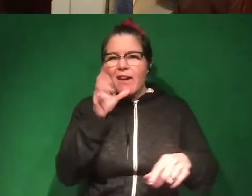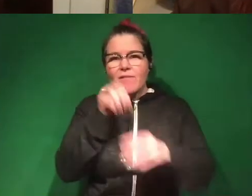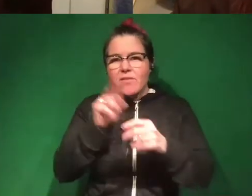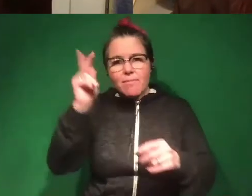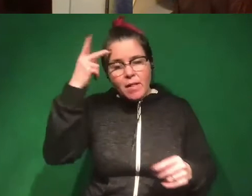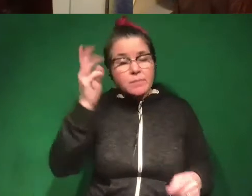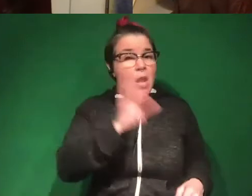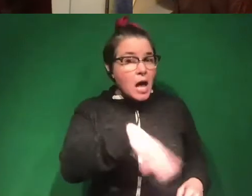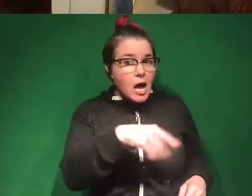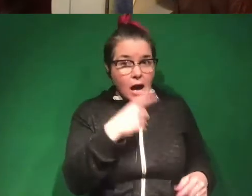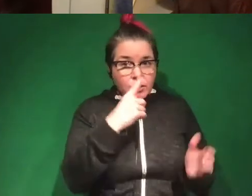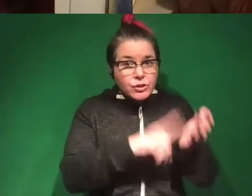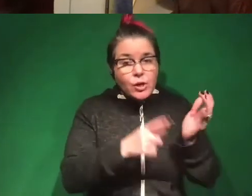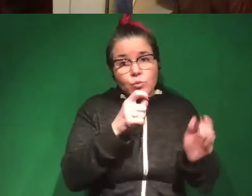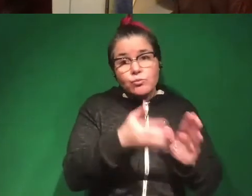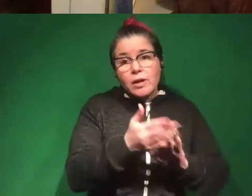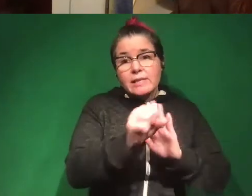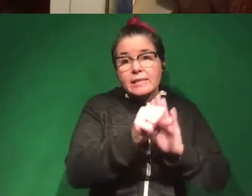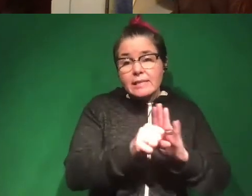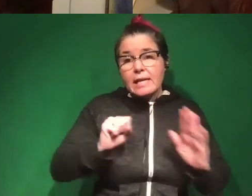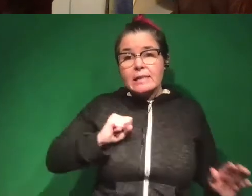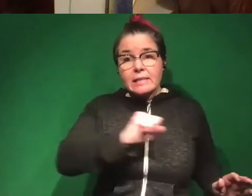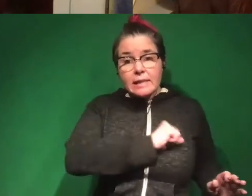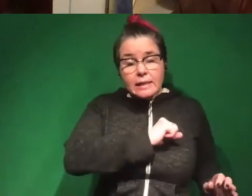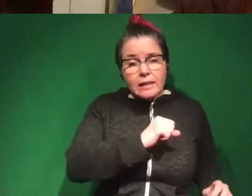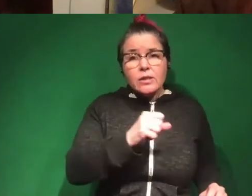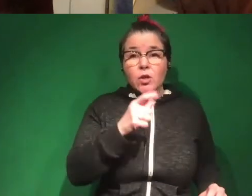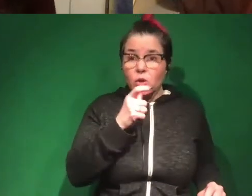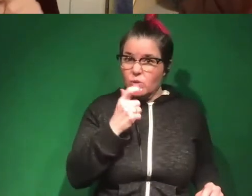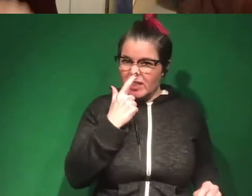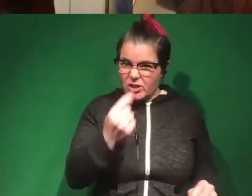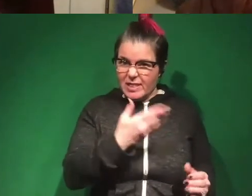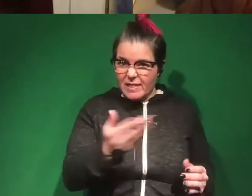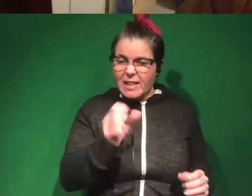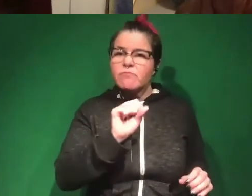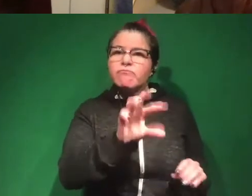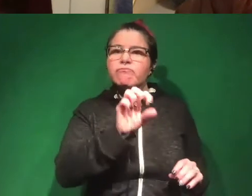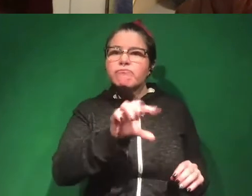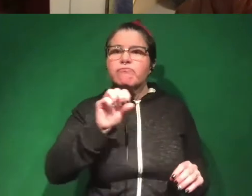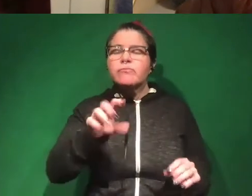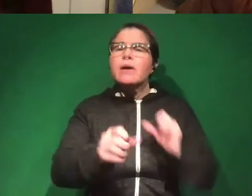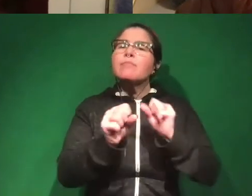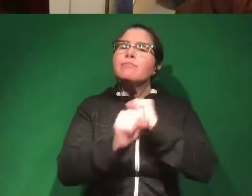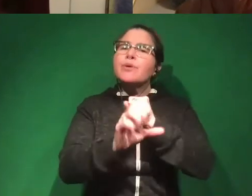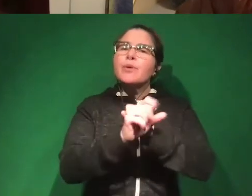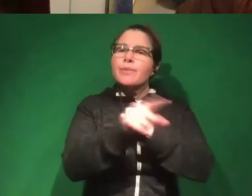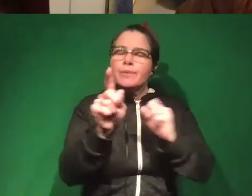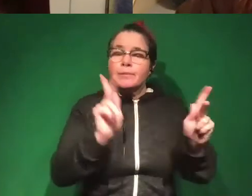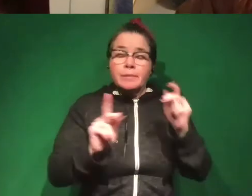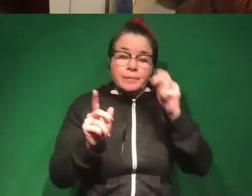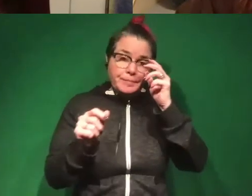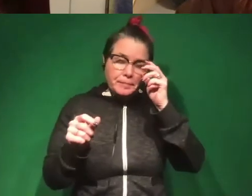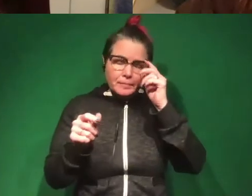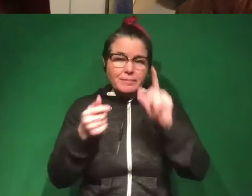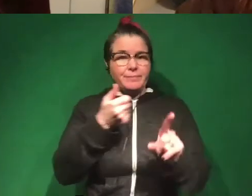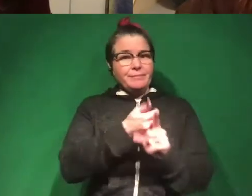I looked up who's running for state Senate. And here are the people who I think are doing really interesting things and promoting those people. If you're someone maybe who is, who is